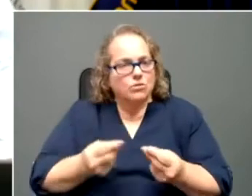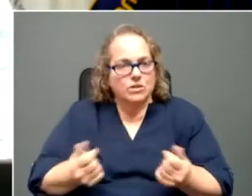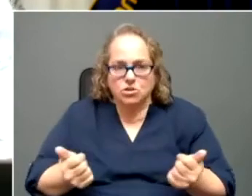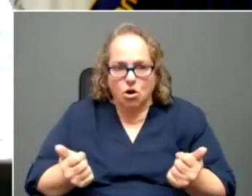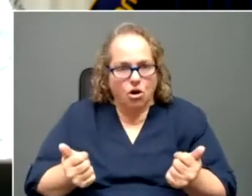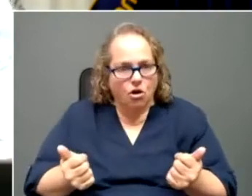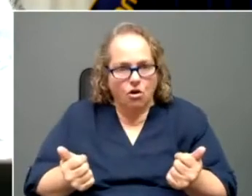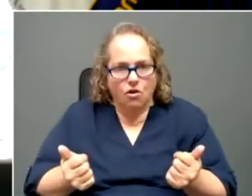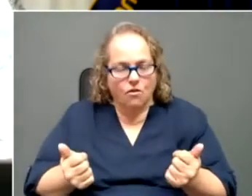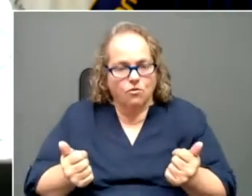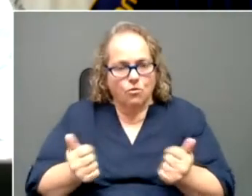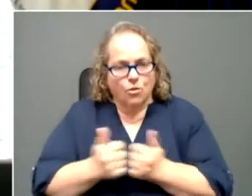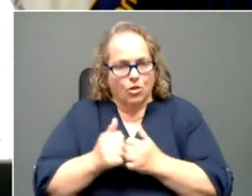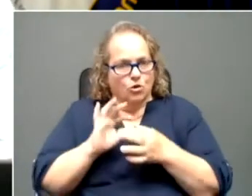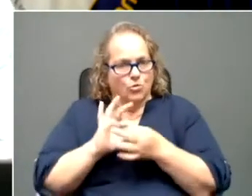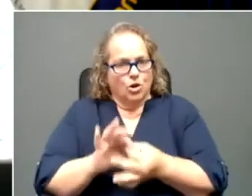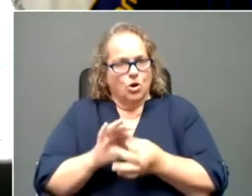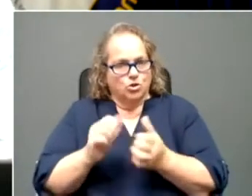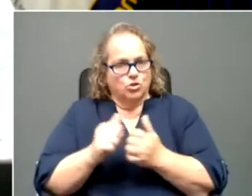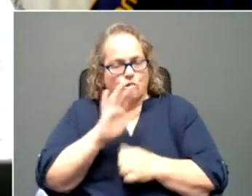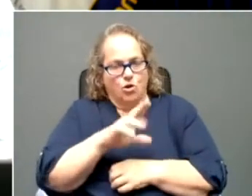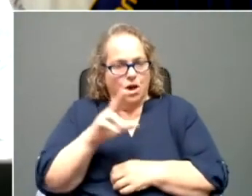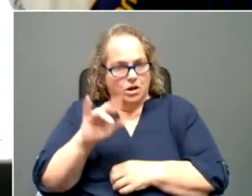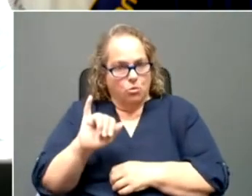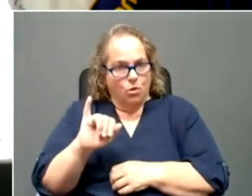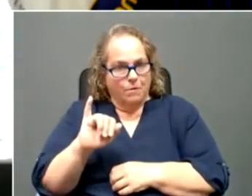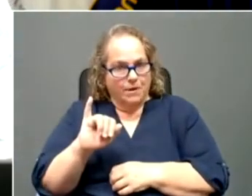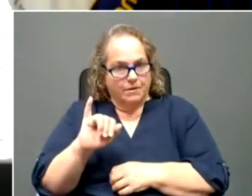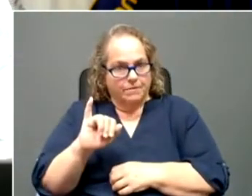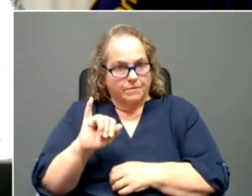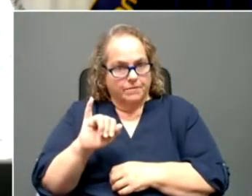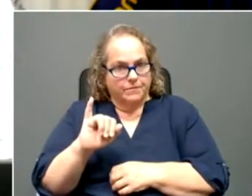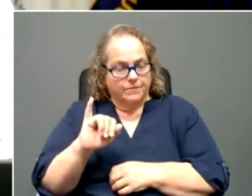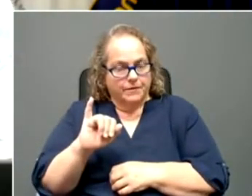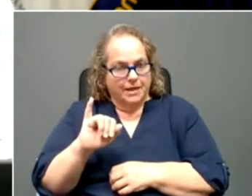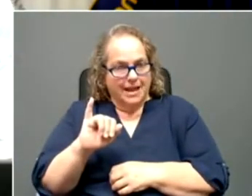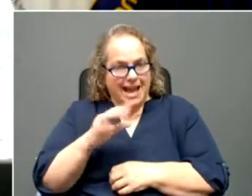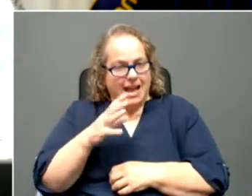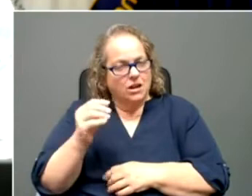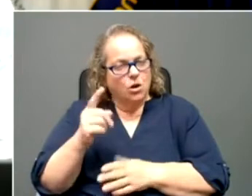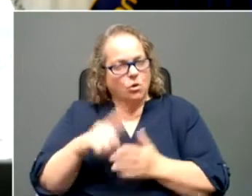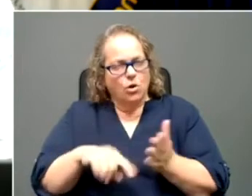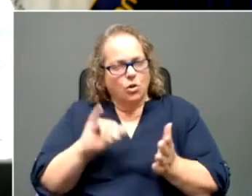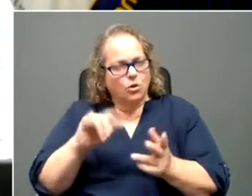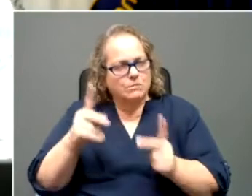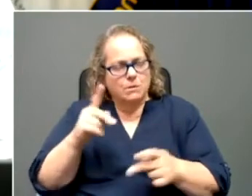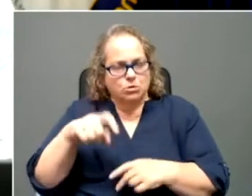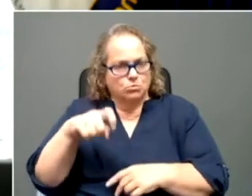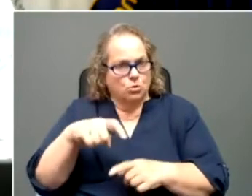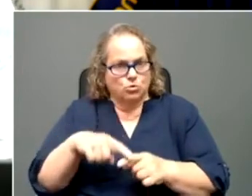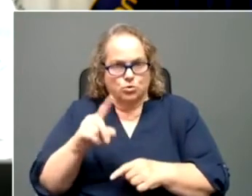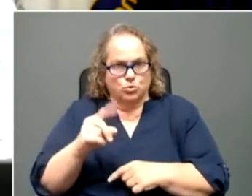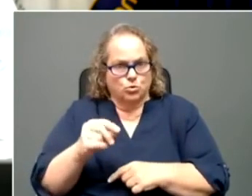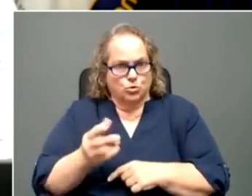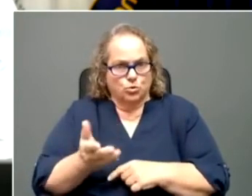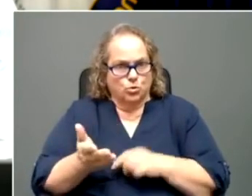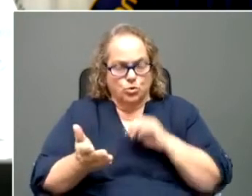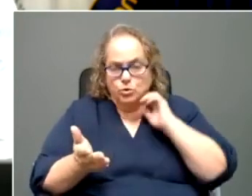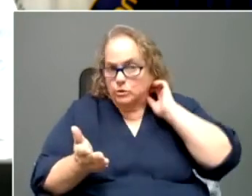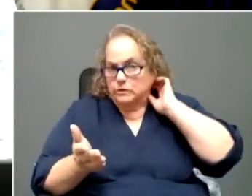with regards to their unemployment claims. And what are those people supposed to do? Um,